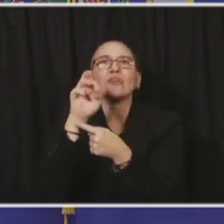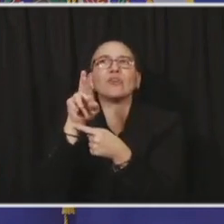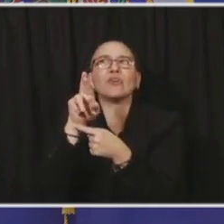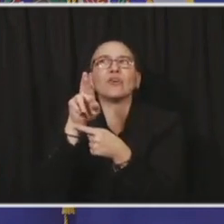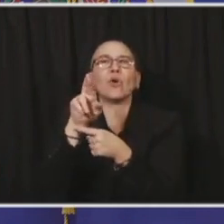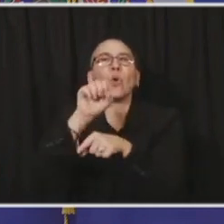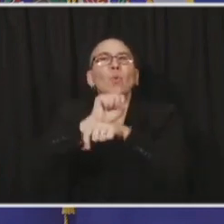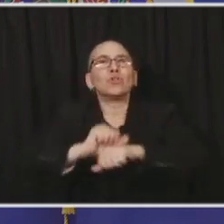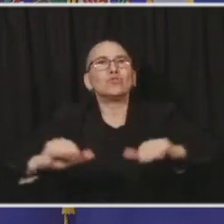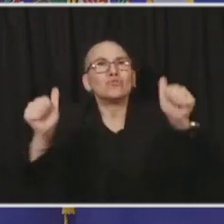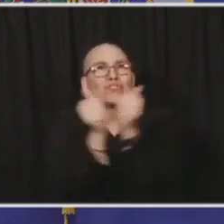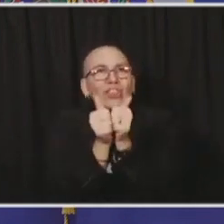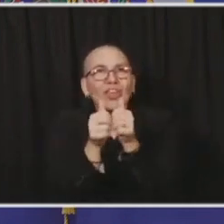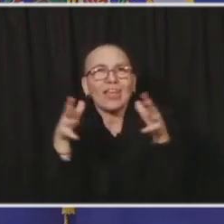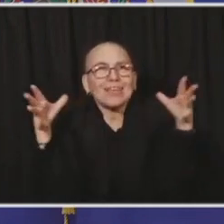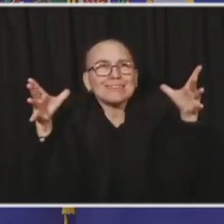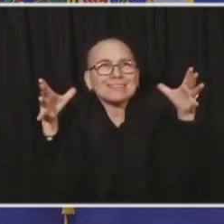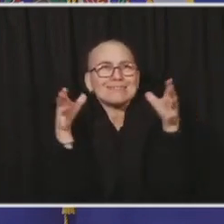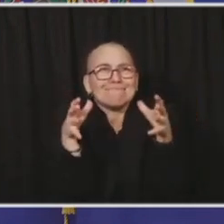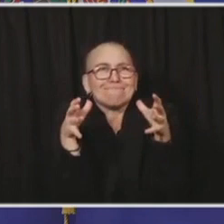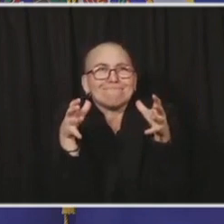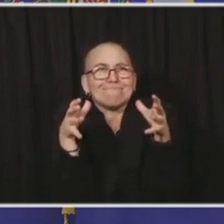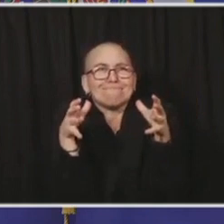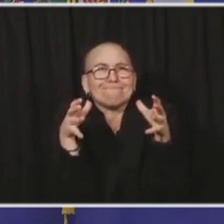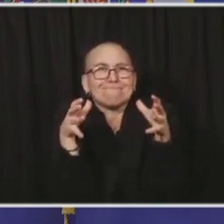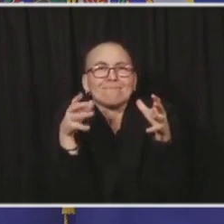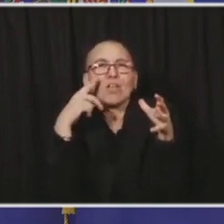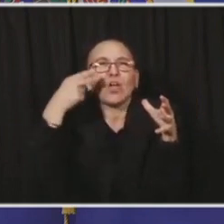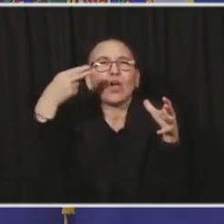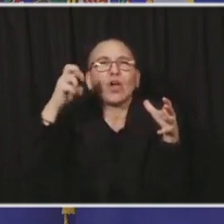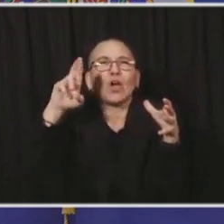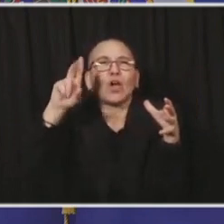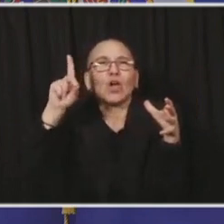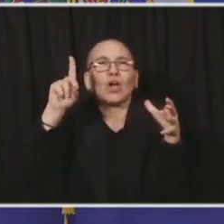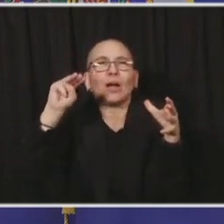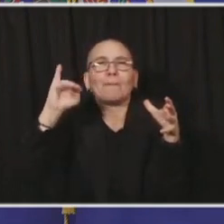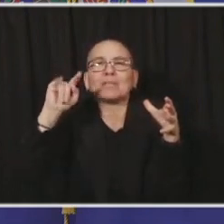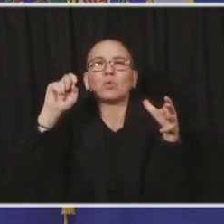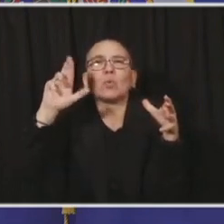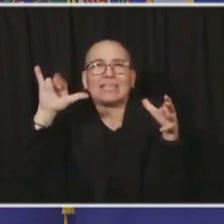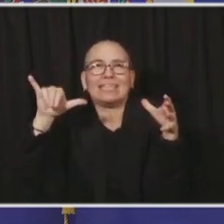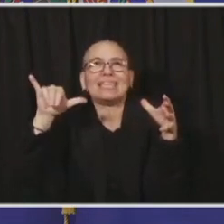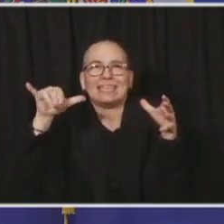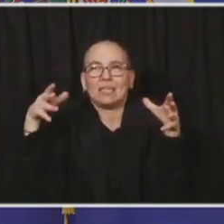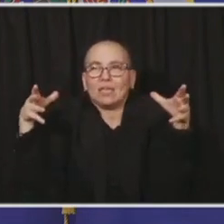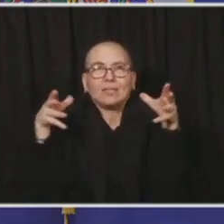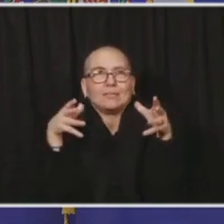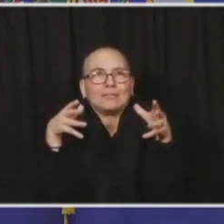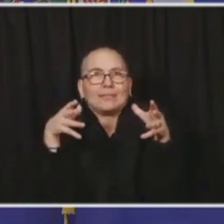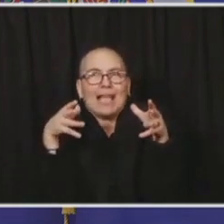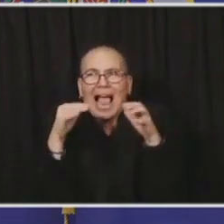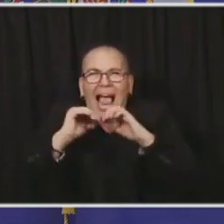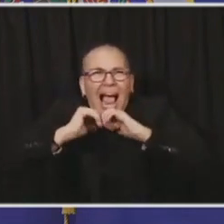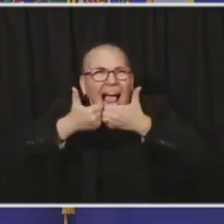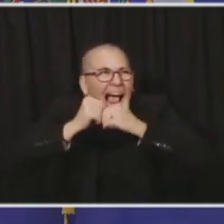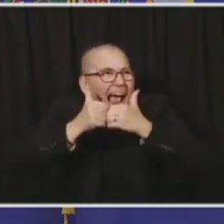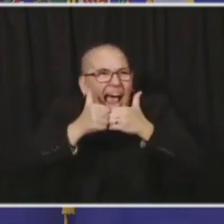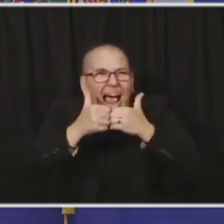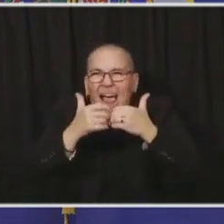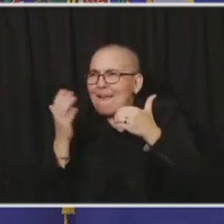Together. How do we collectively embrace measures that keep the public safe